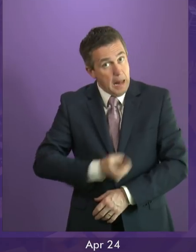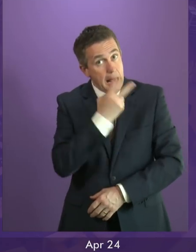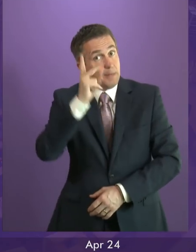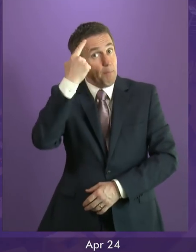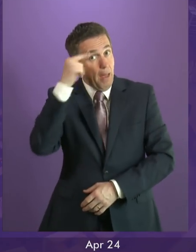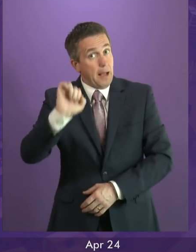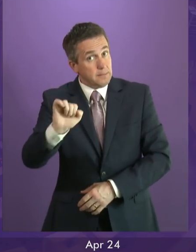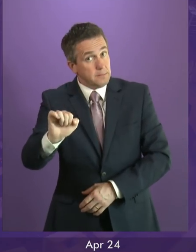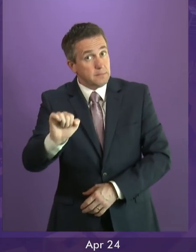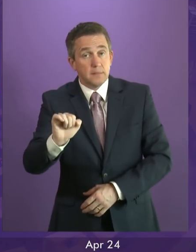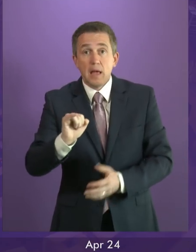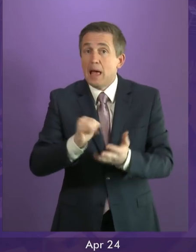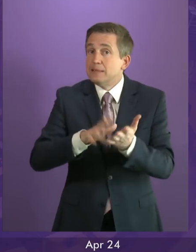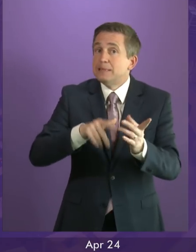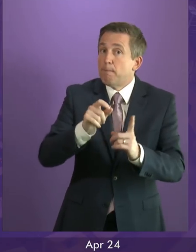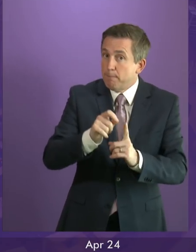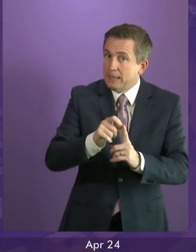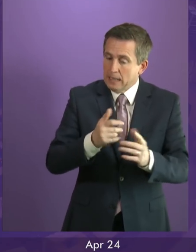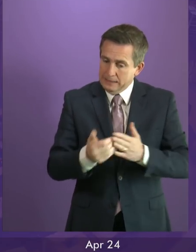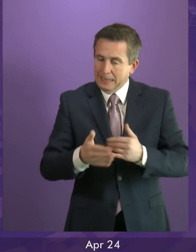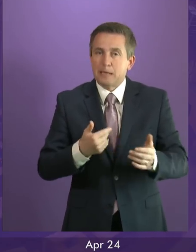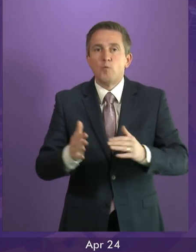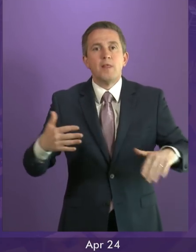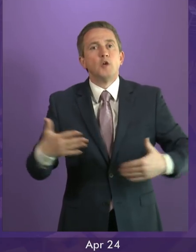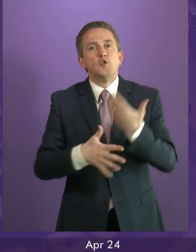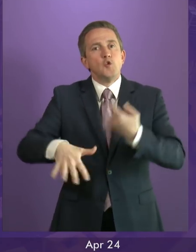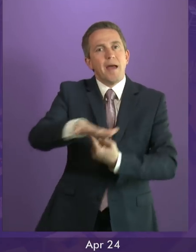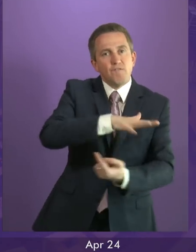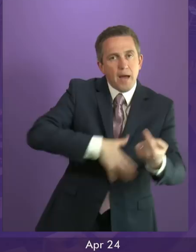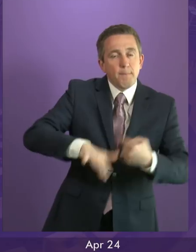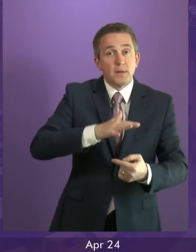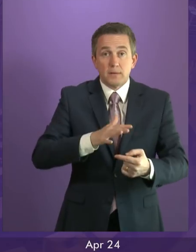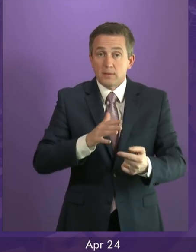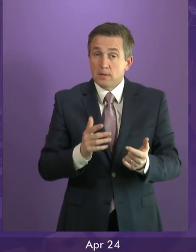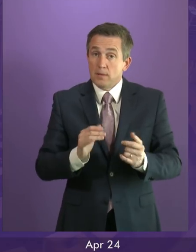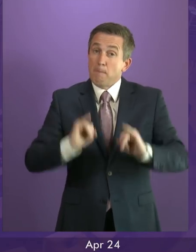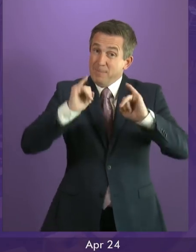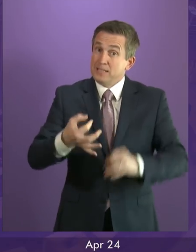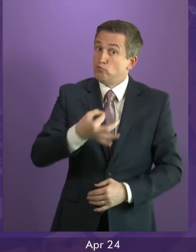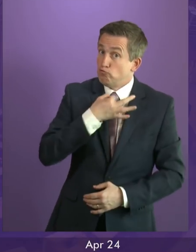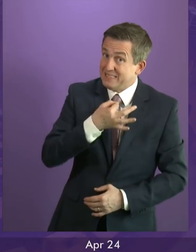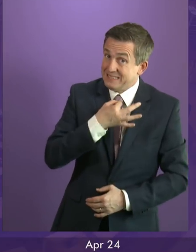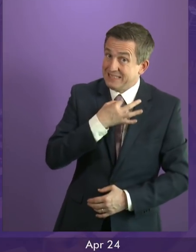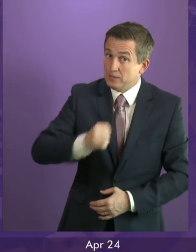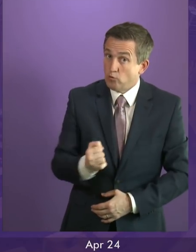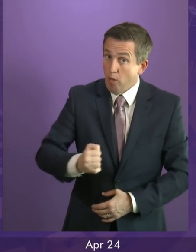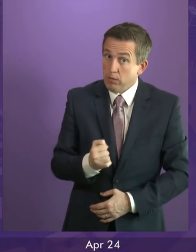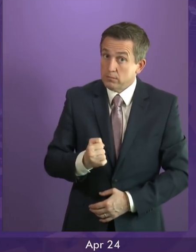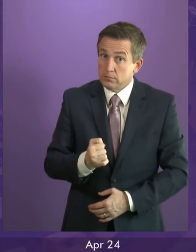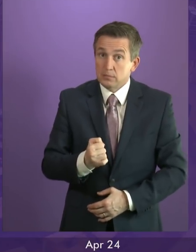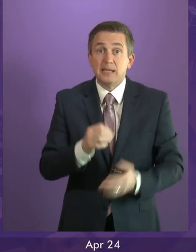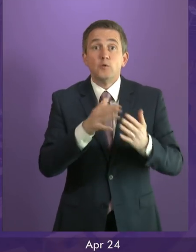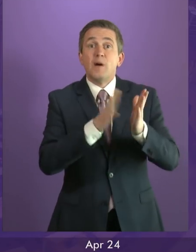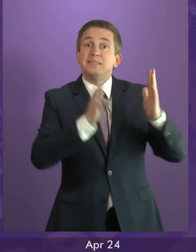mind. We are in changed circumstances. One of the biggest risks facing this country now is Westminster policy on